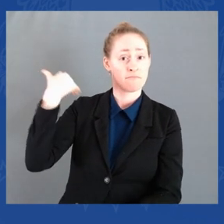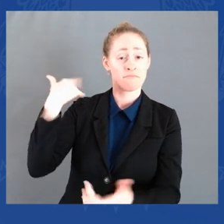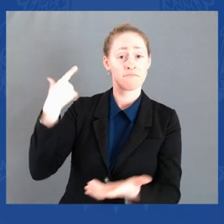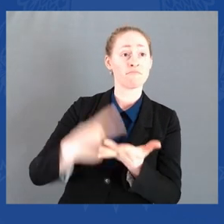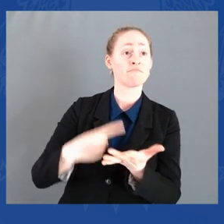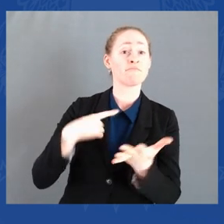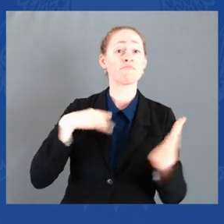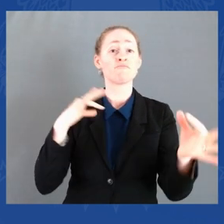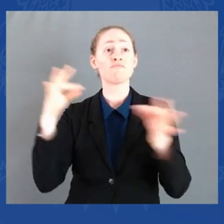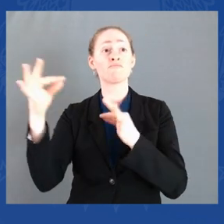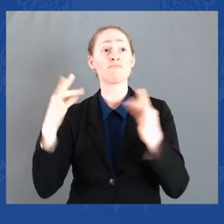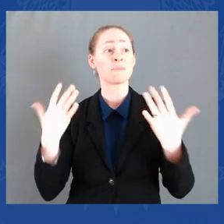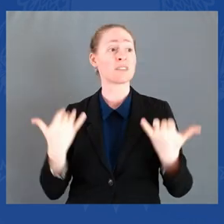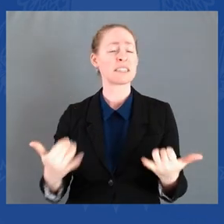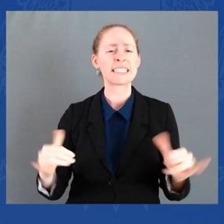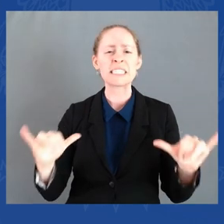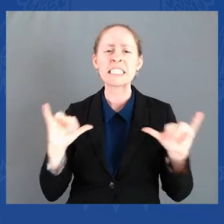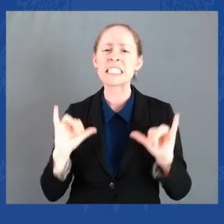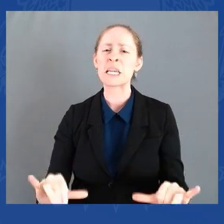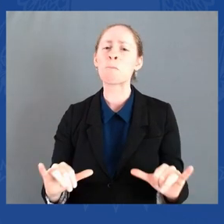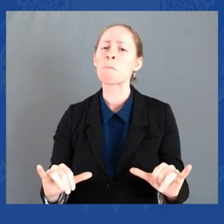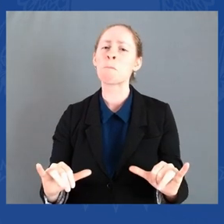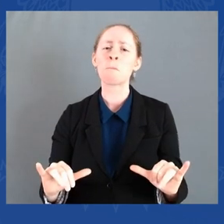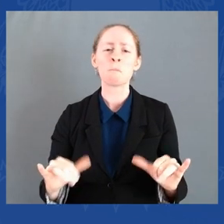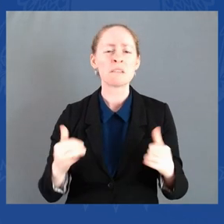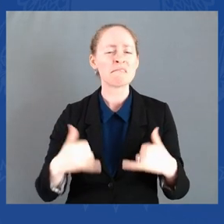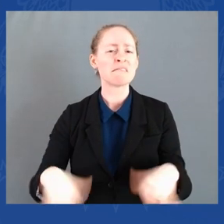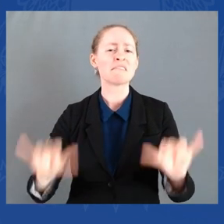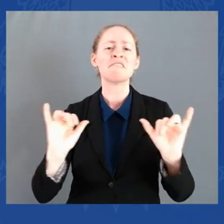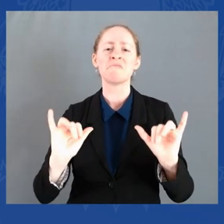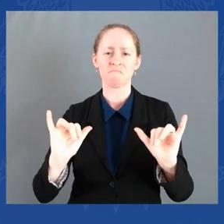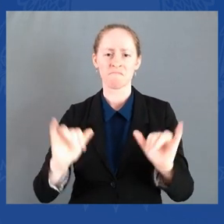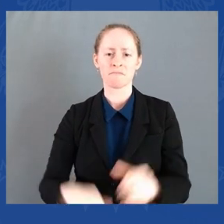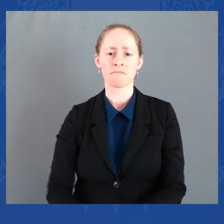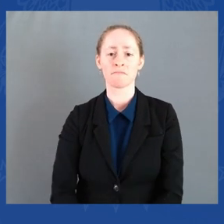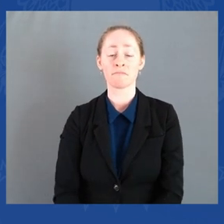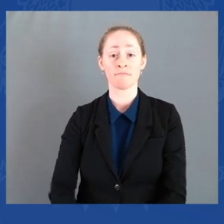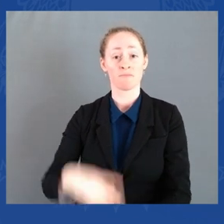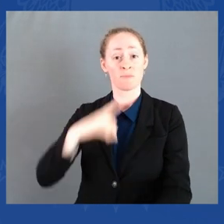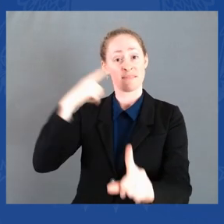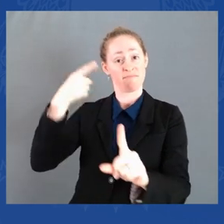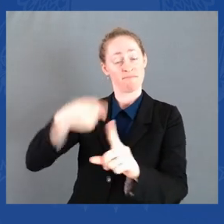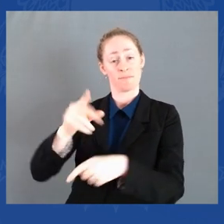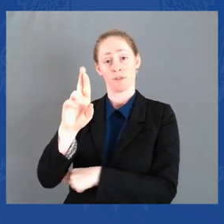Racism is real in America. It has always been.